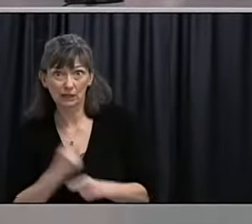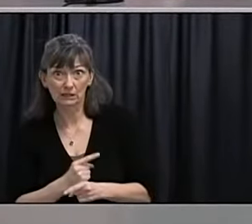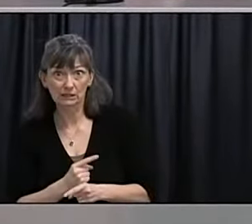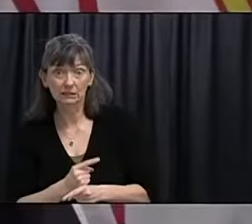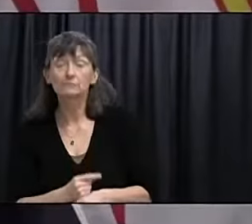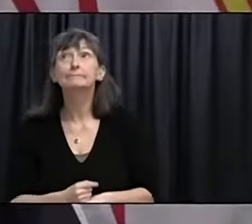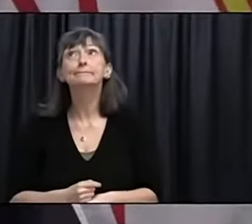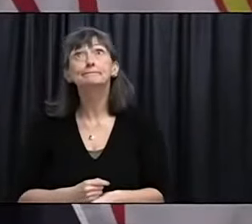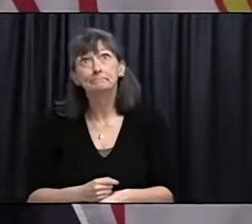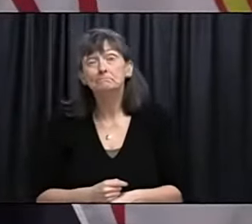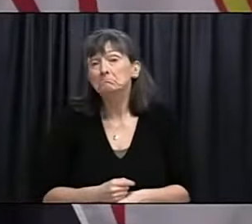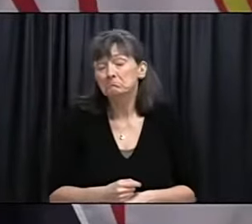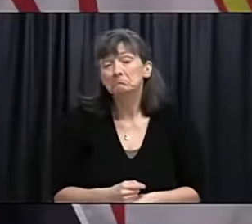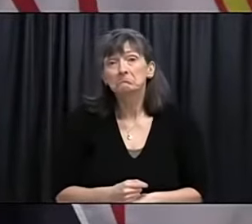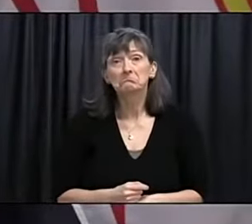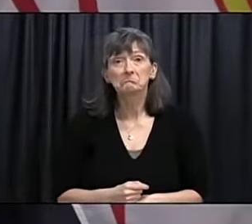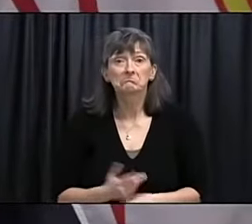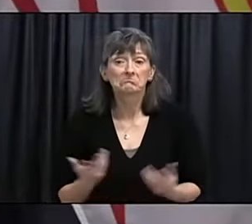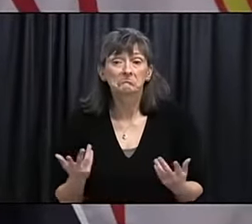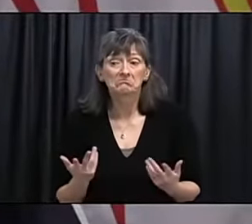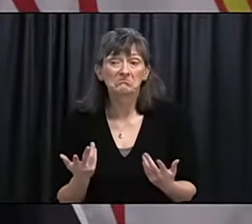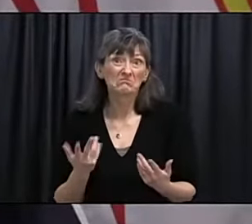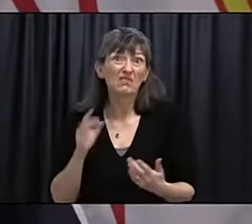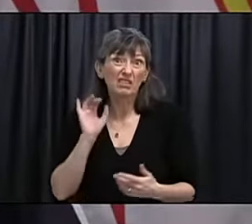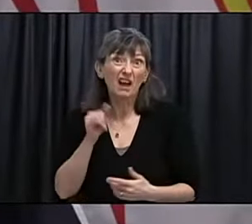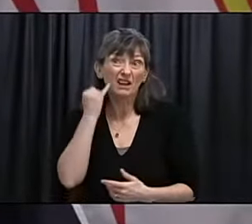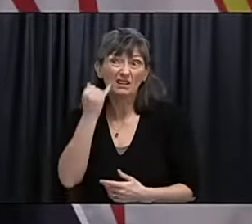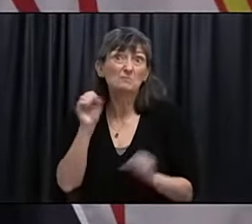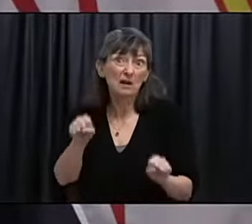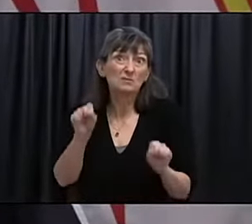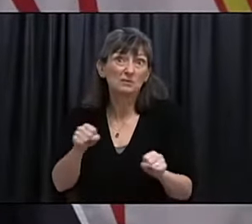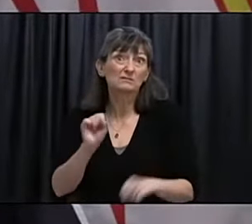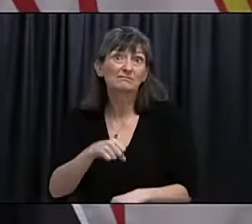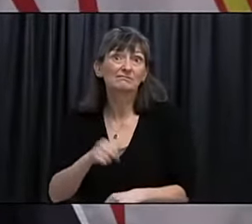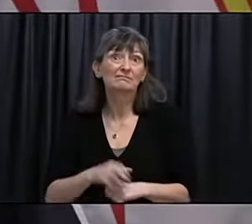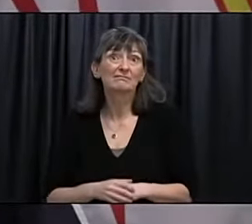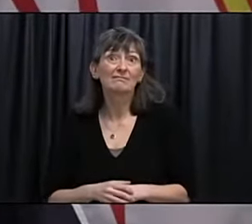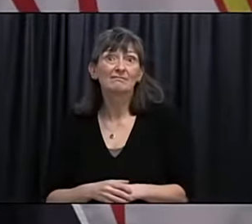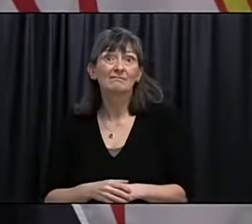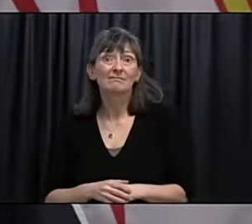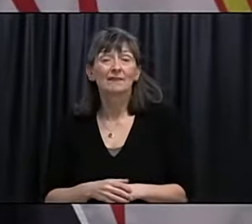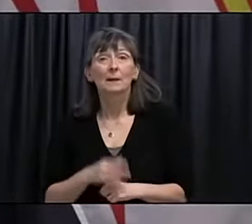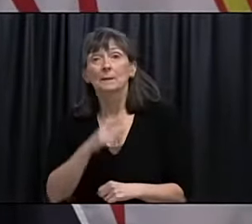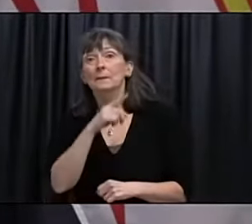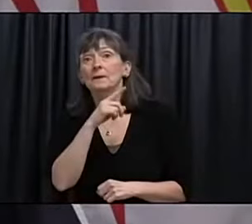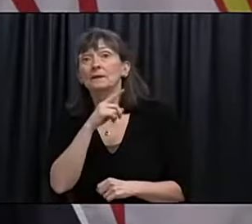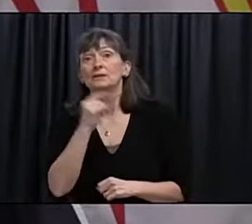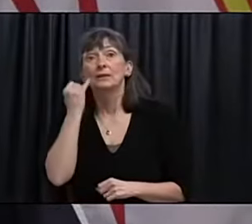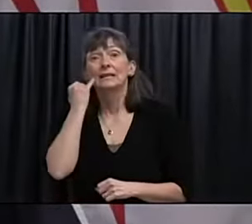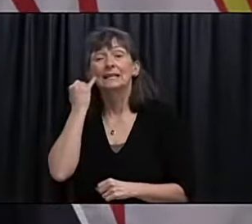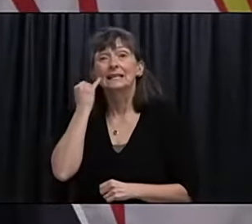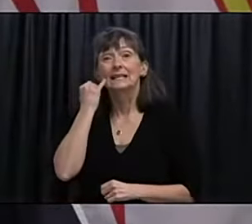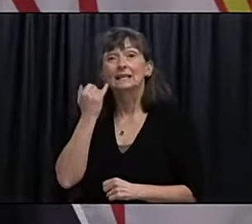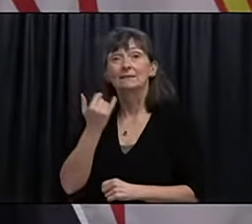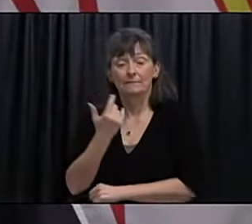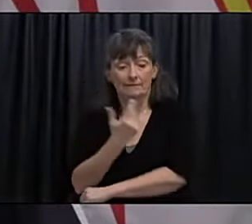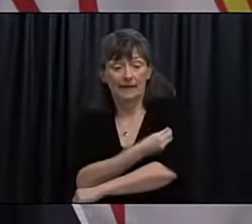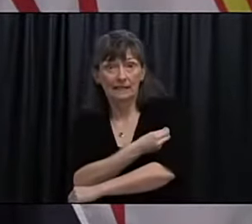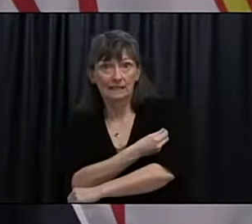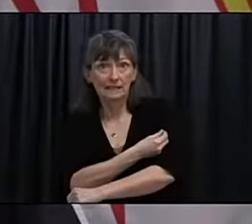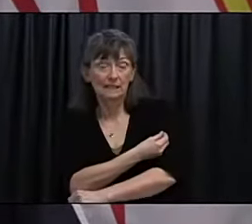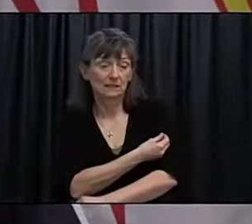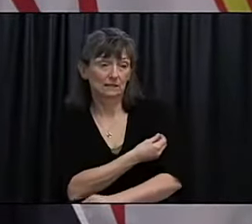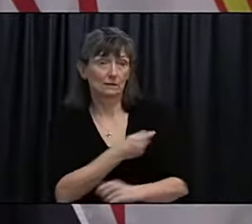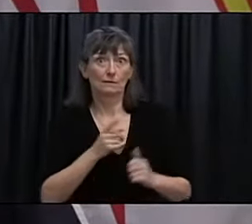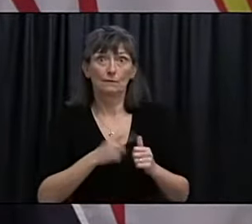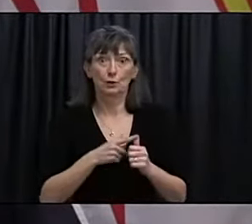ill? Yeah, theoretically, that is possible. And certainly we know, you know, takes a little bit of time for the body to respond to a vaccine, to be able to produce those